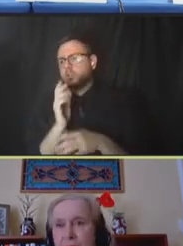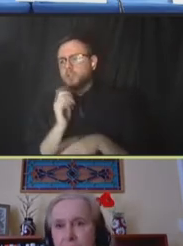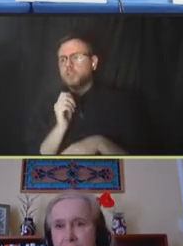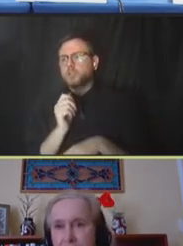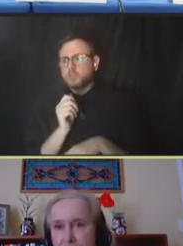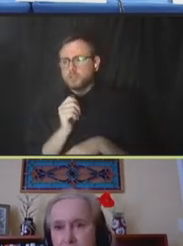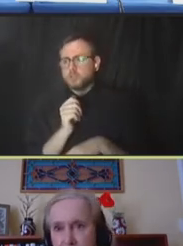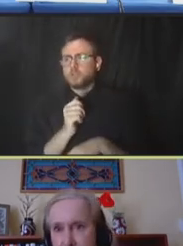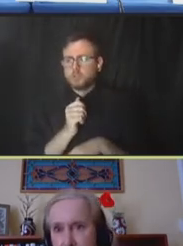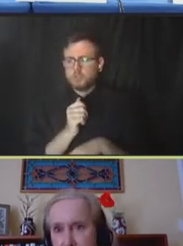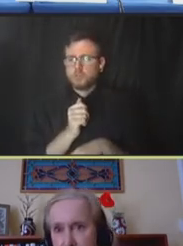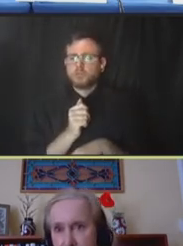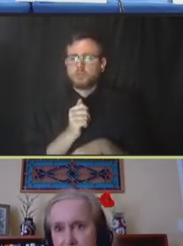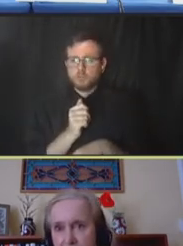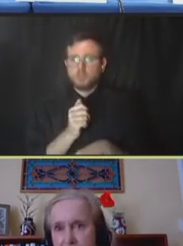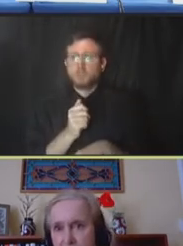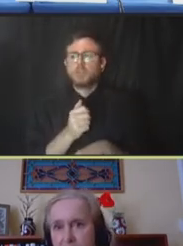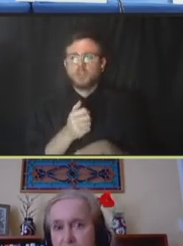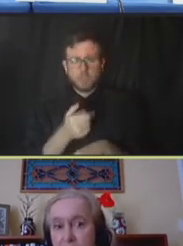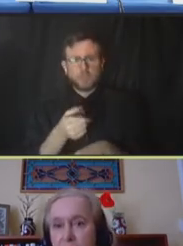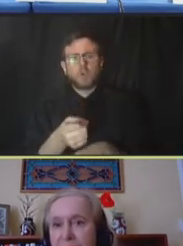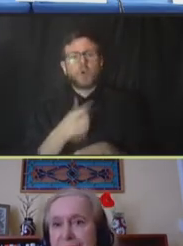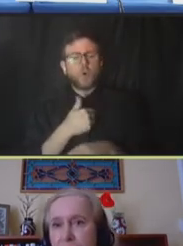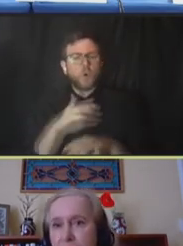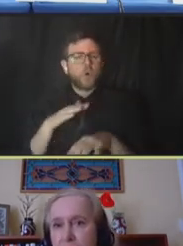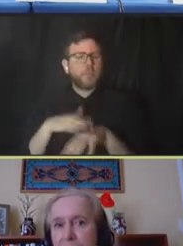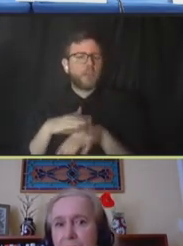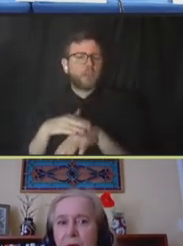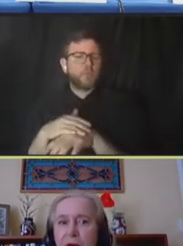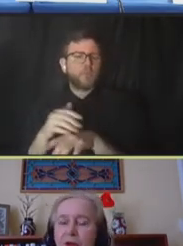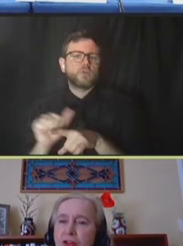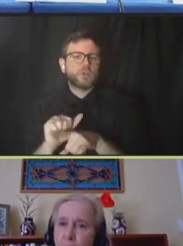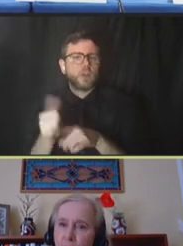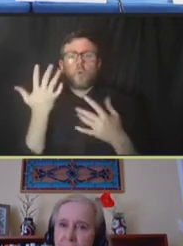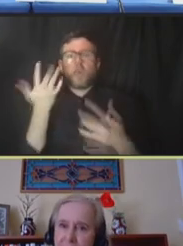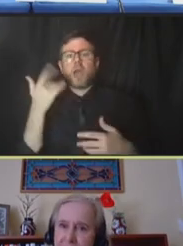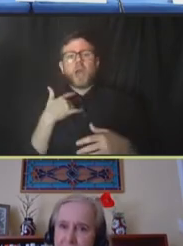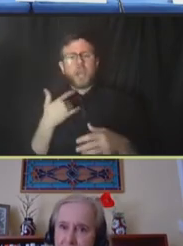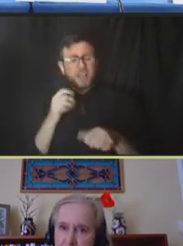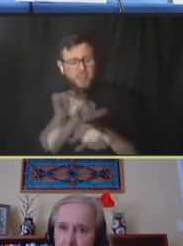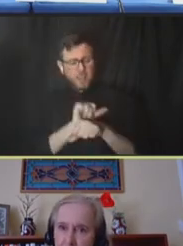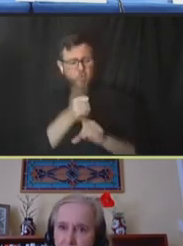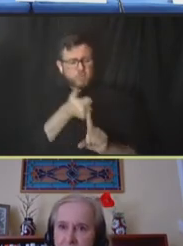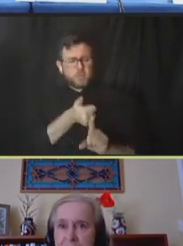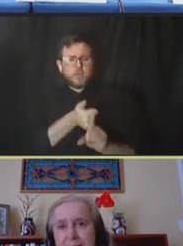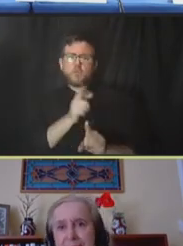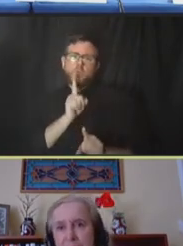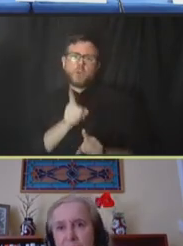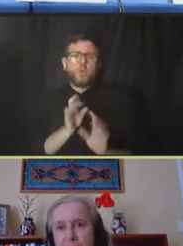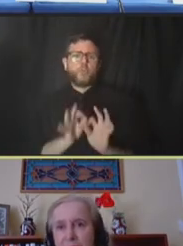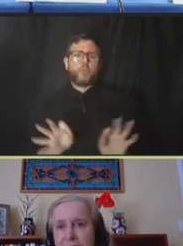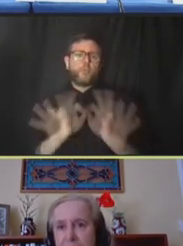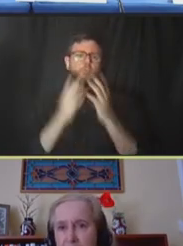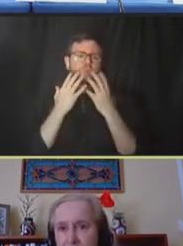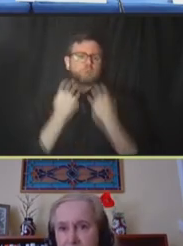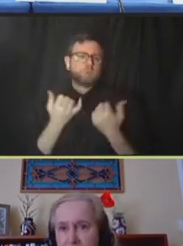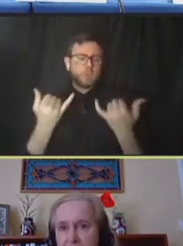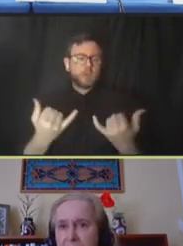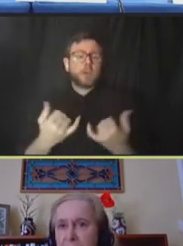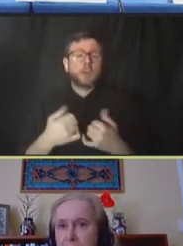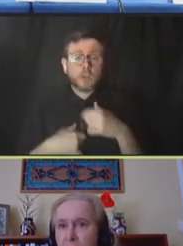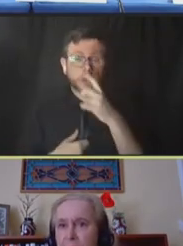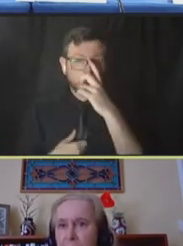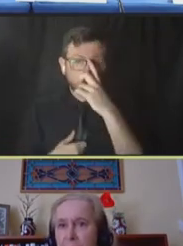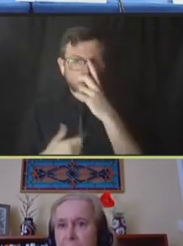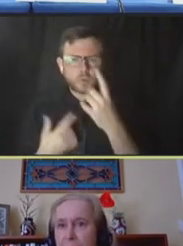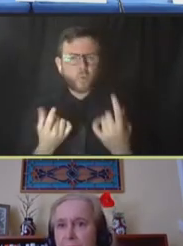even with minimal training because labor is so valued now. So, what does that do? What does that do to the availability of